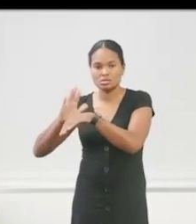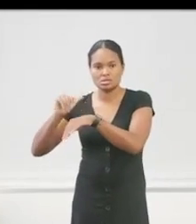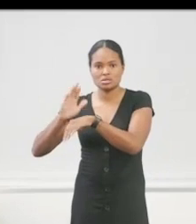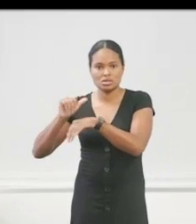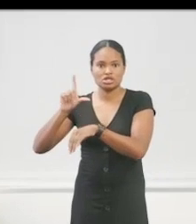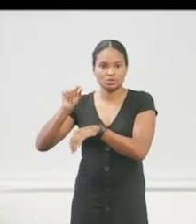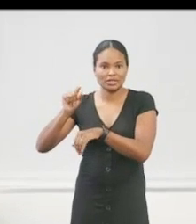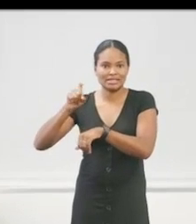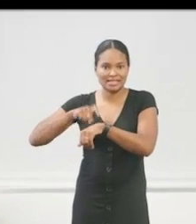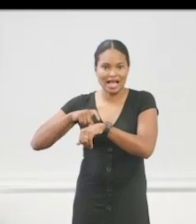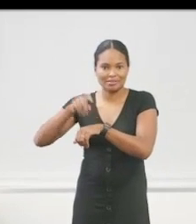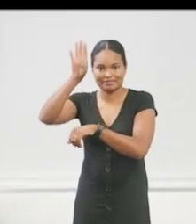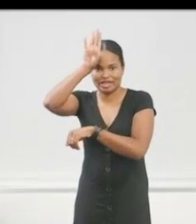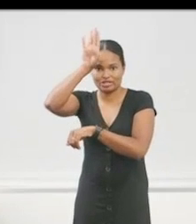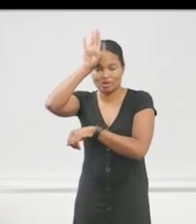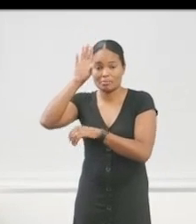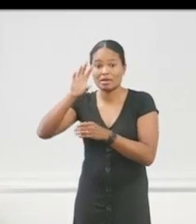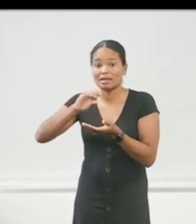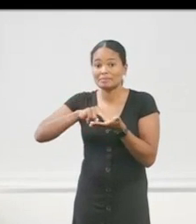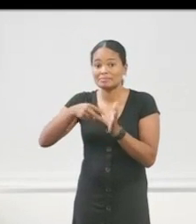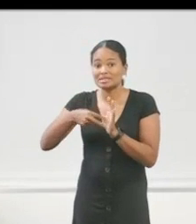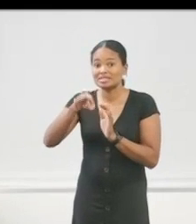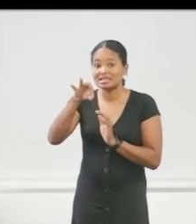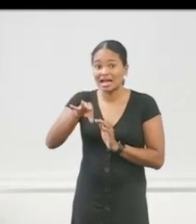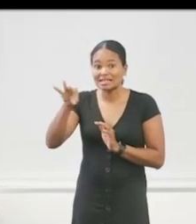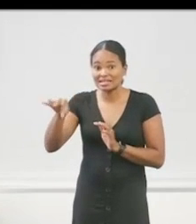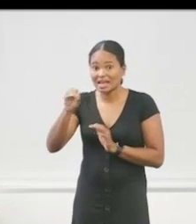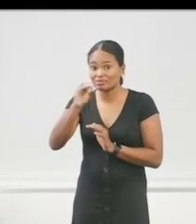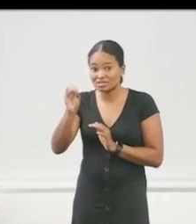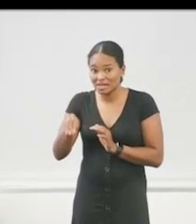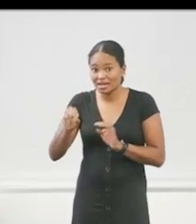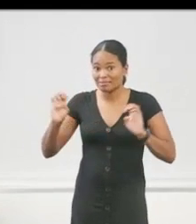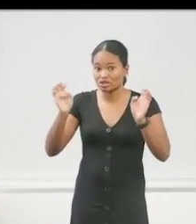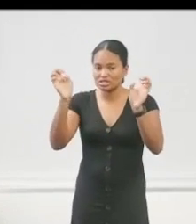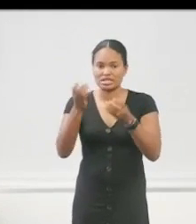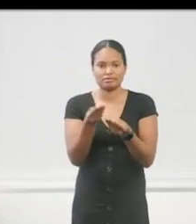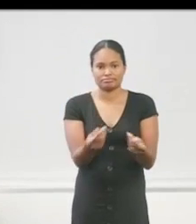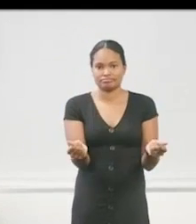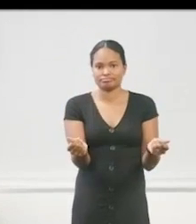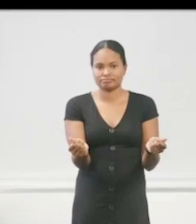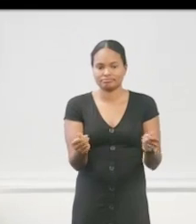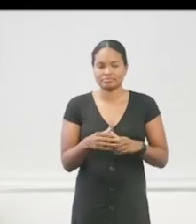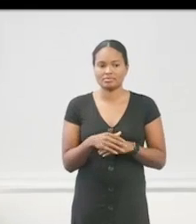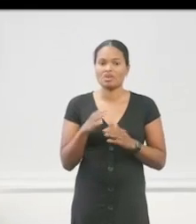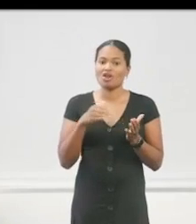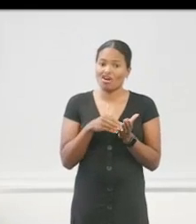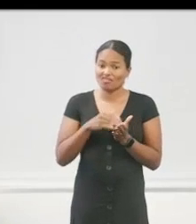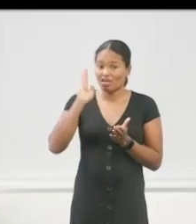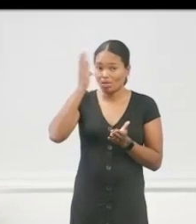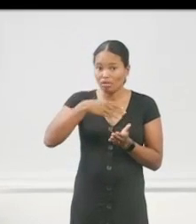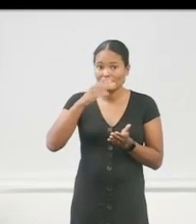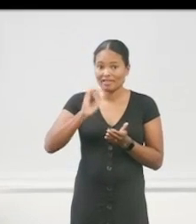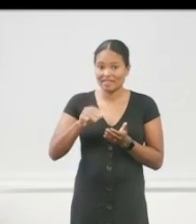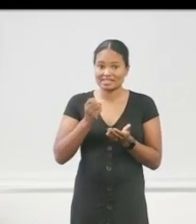99% of the emergencies we're taking care of. That's often overlooked. But we have a partnership